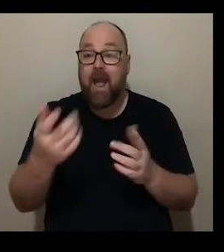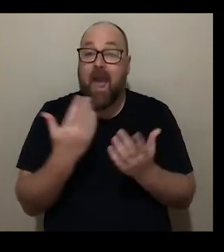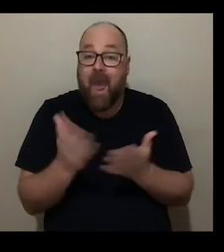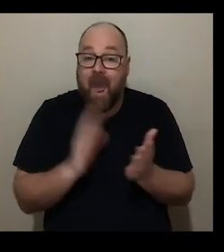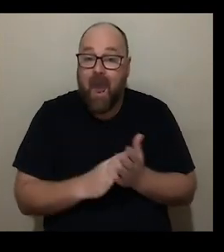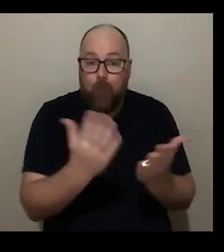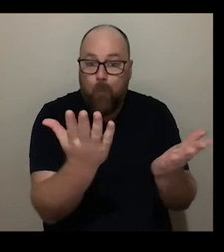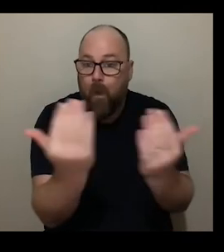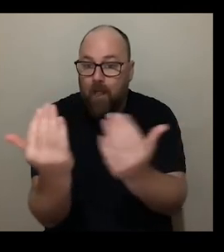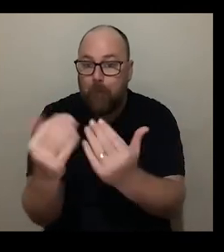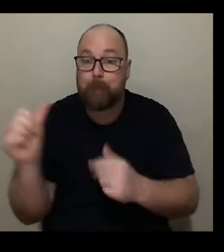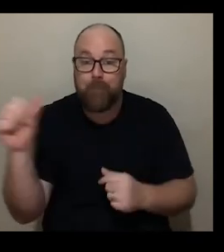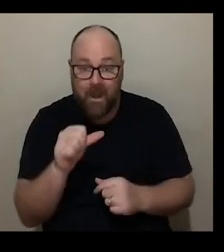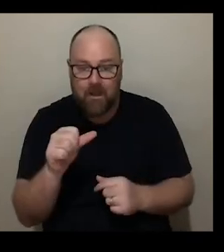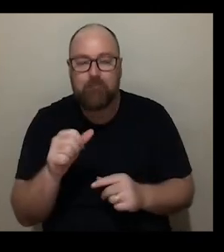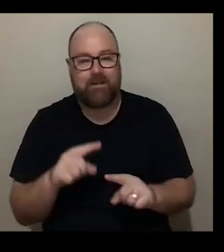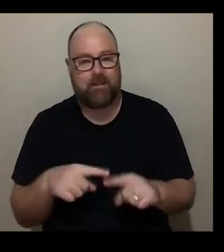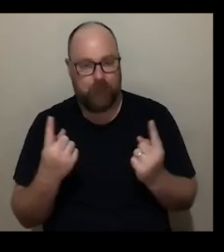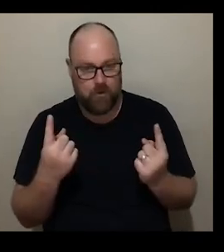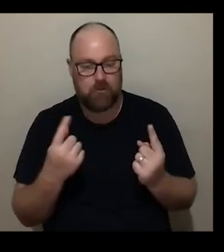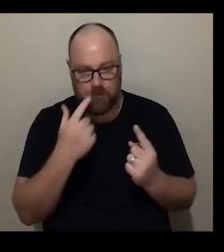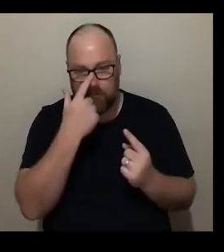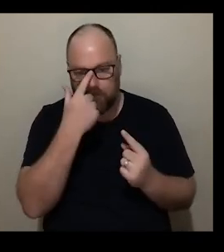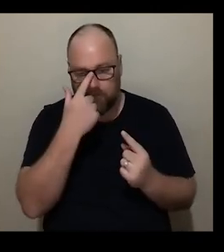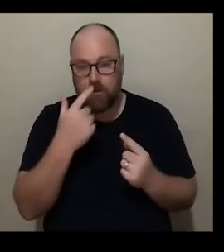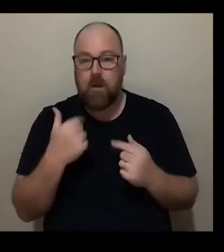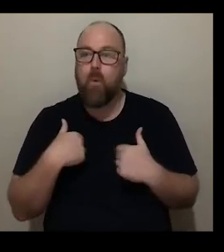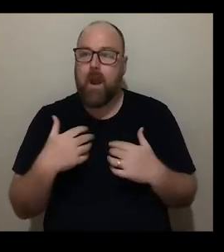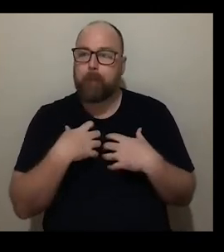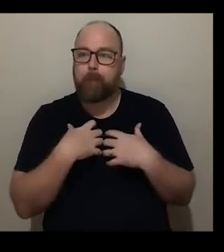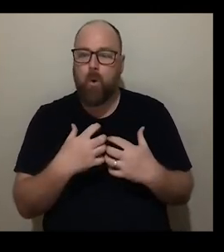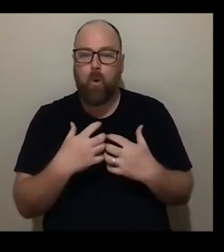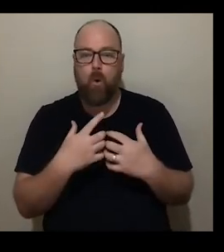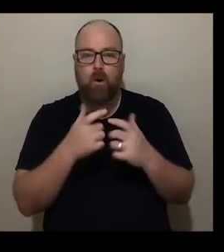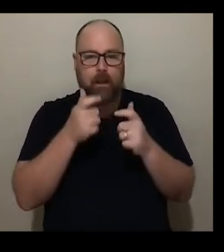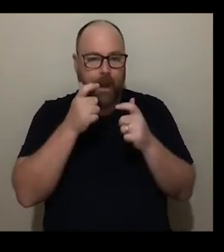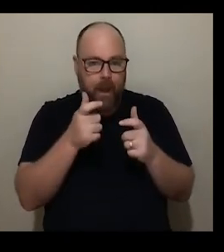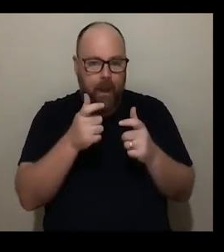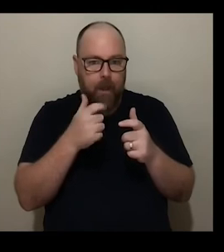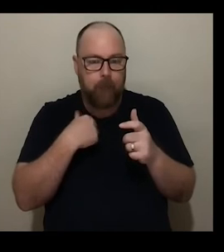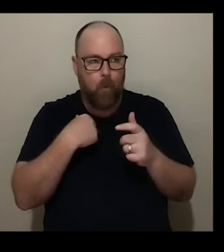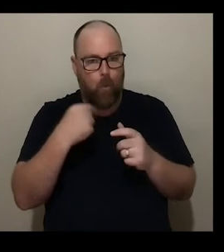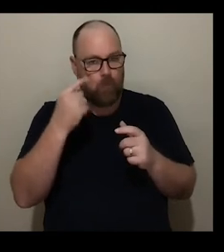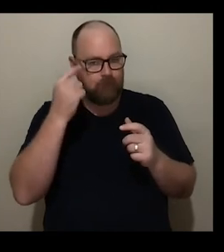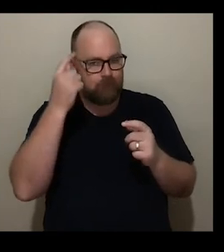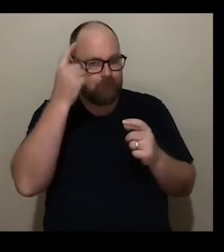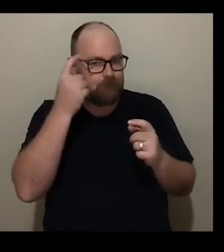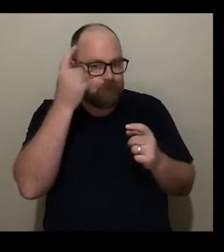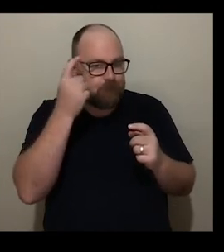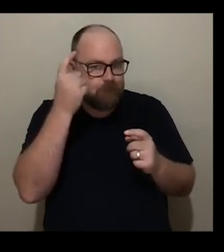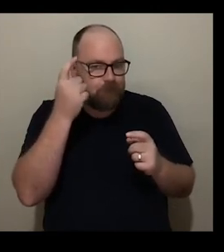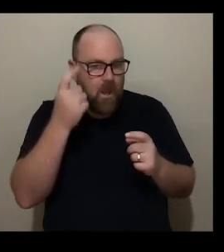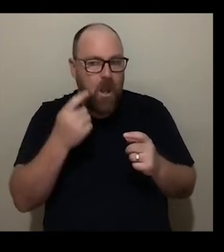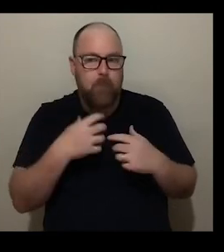different to the way we did it before it's with far more care and personal touch um